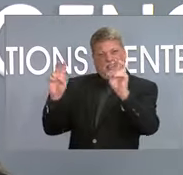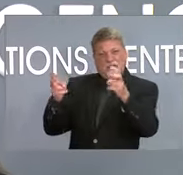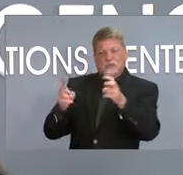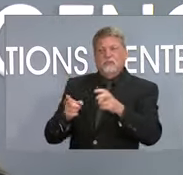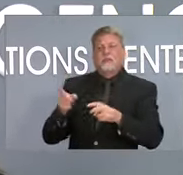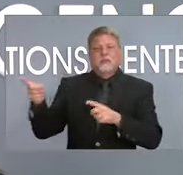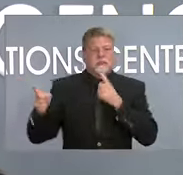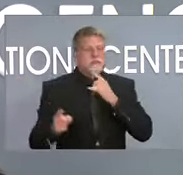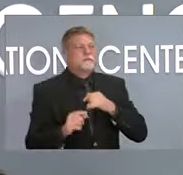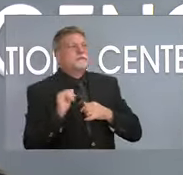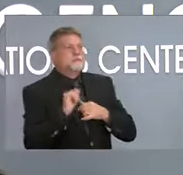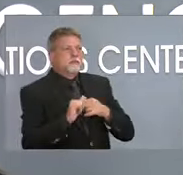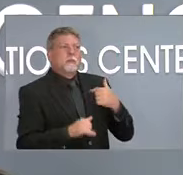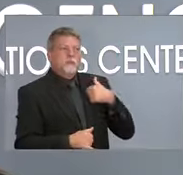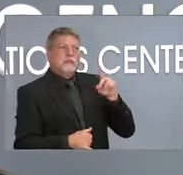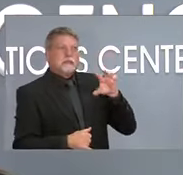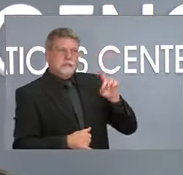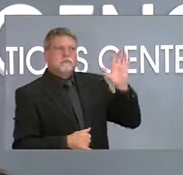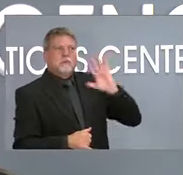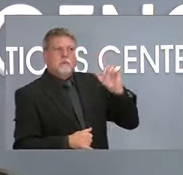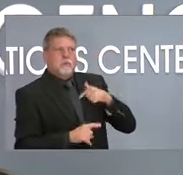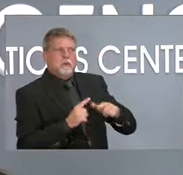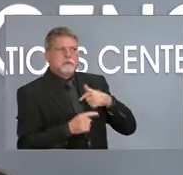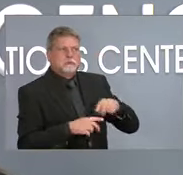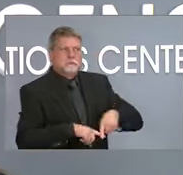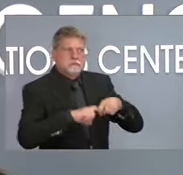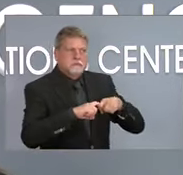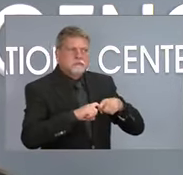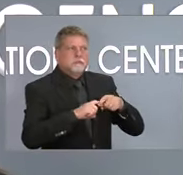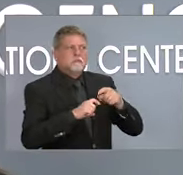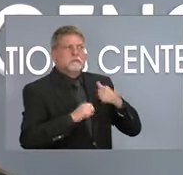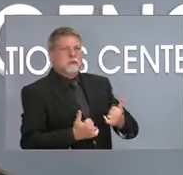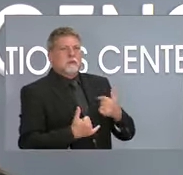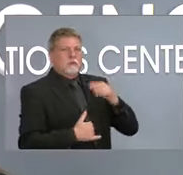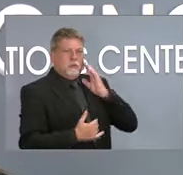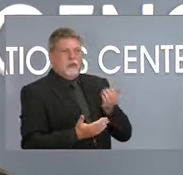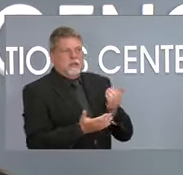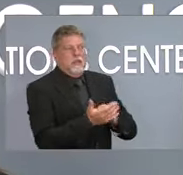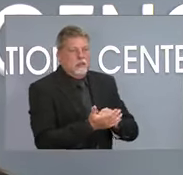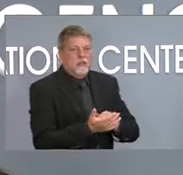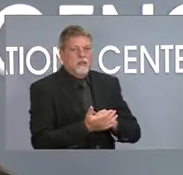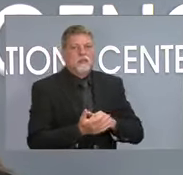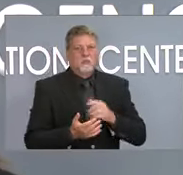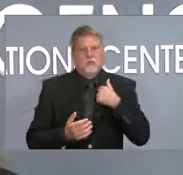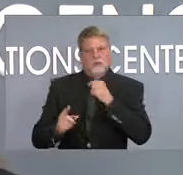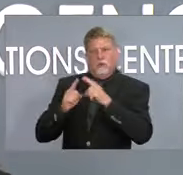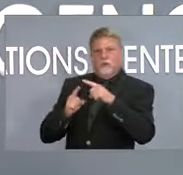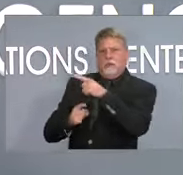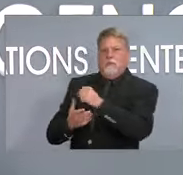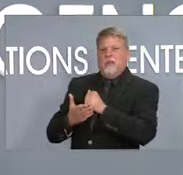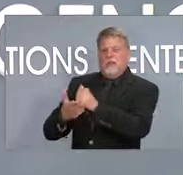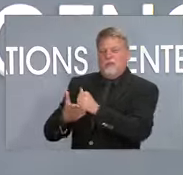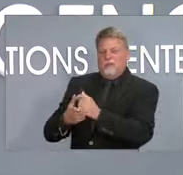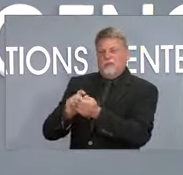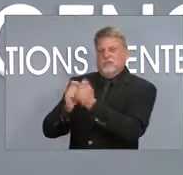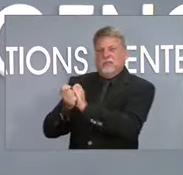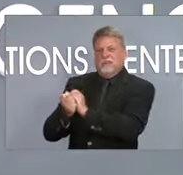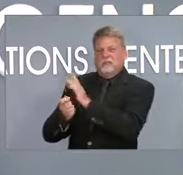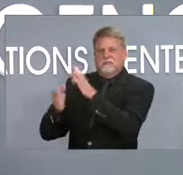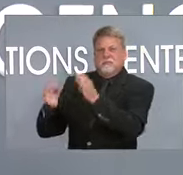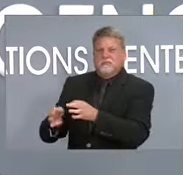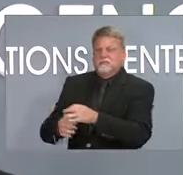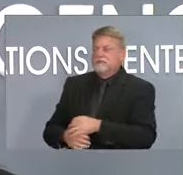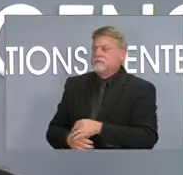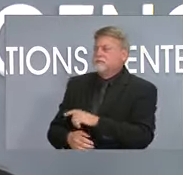doing in the past and need to continue to do. And our team is involved to make sure that gets operationalized. Thank you. follow up on that. A lot of districts are